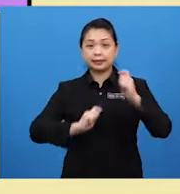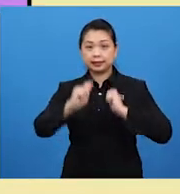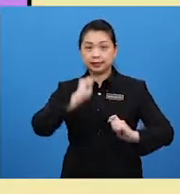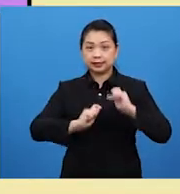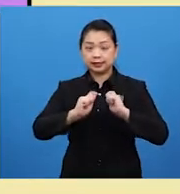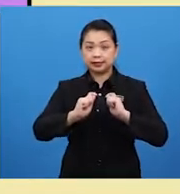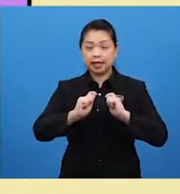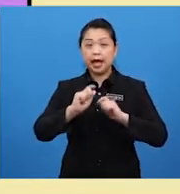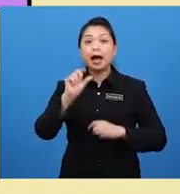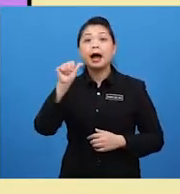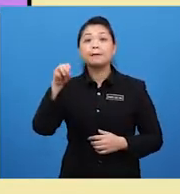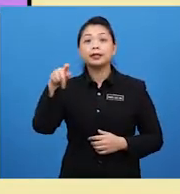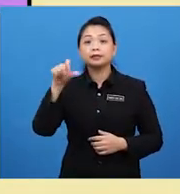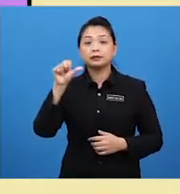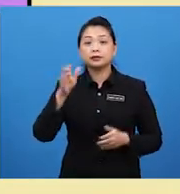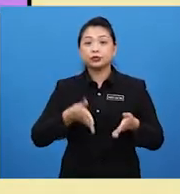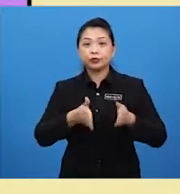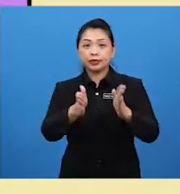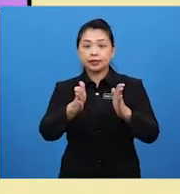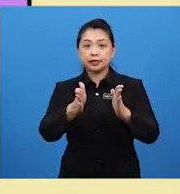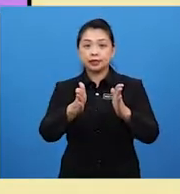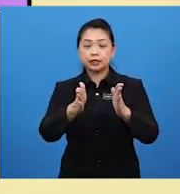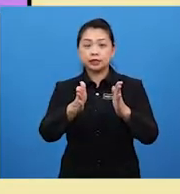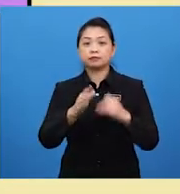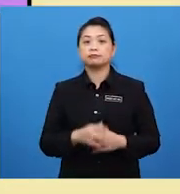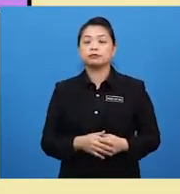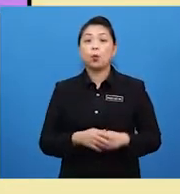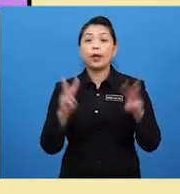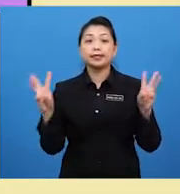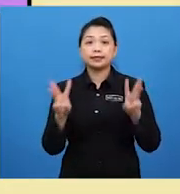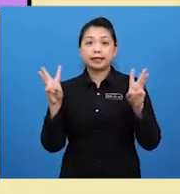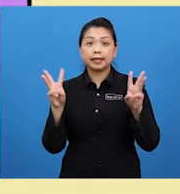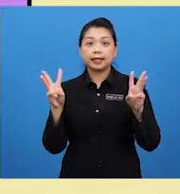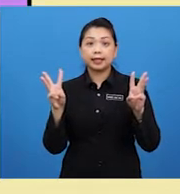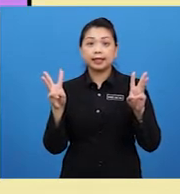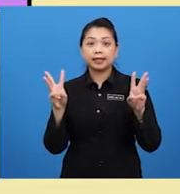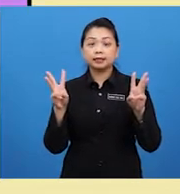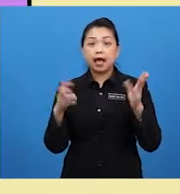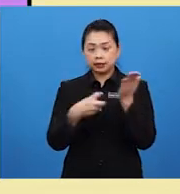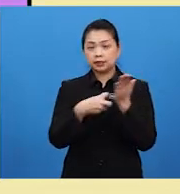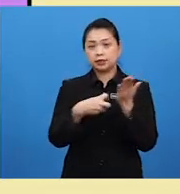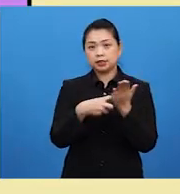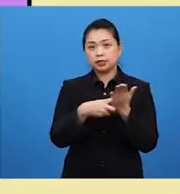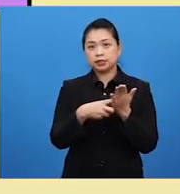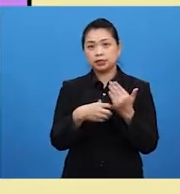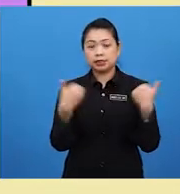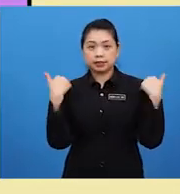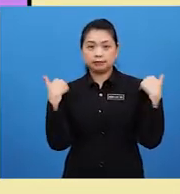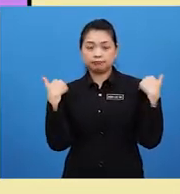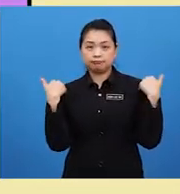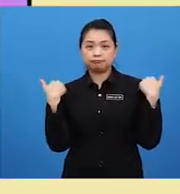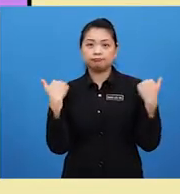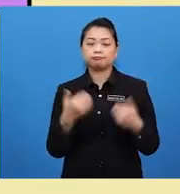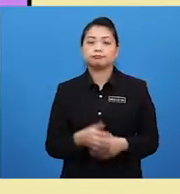Street. Wednesday, 15 June to 29 August. Tickets available at the Roma Theatre